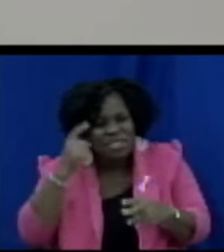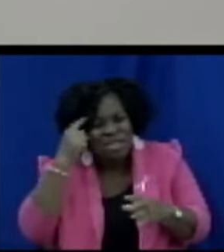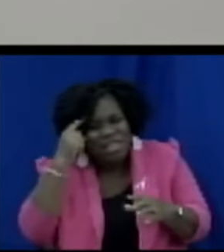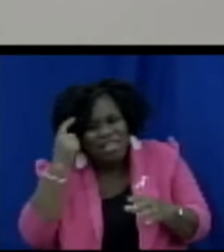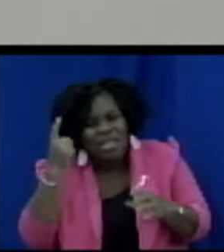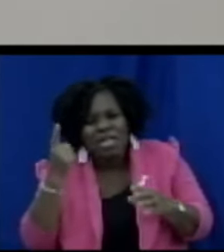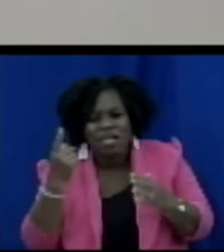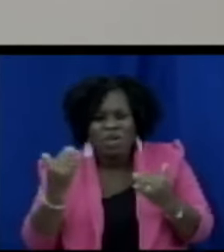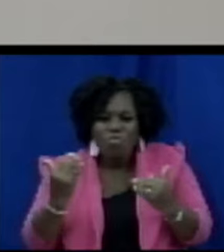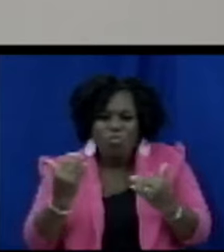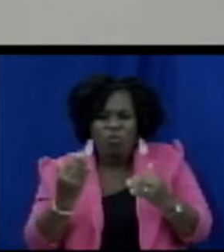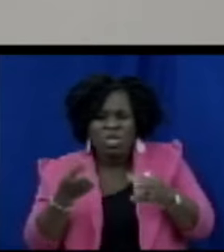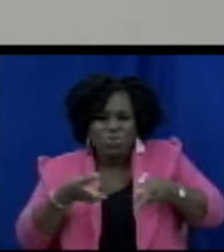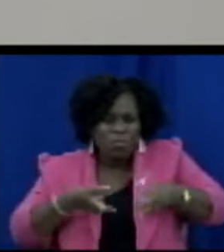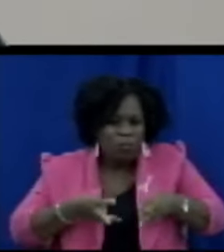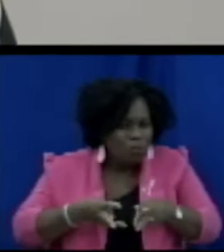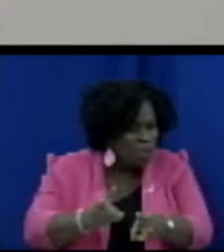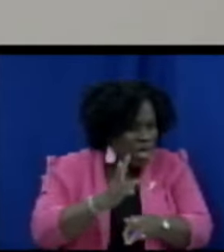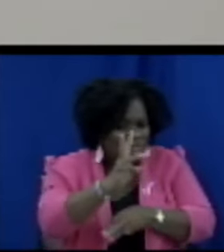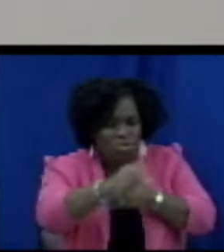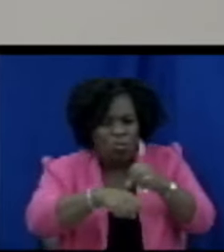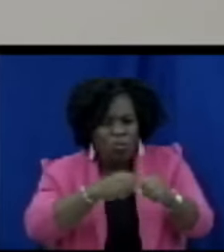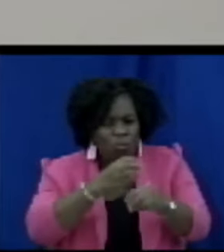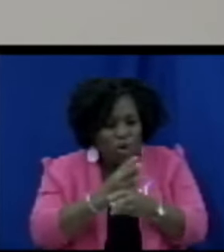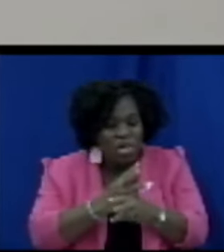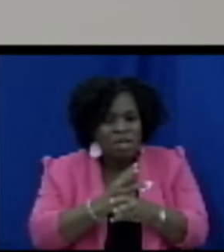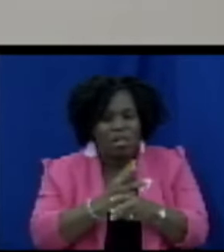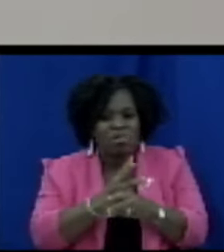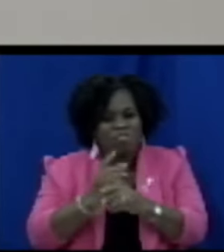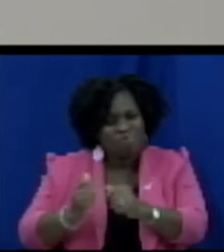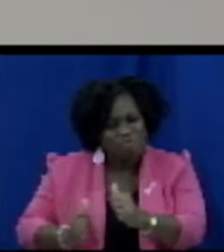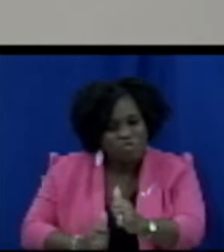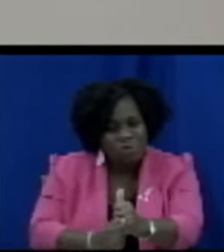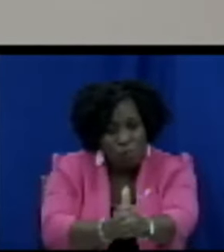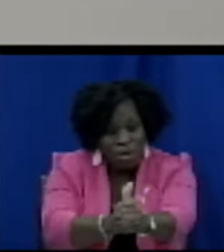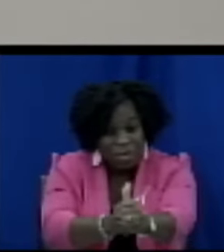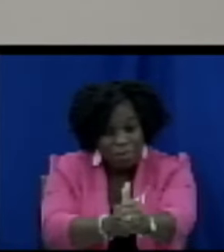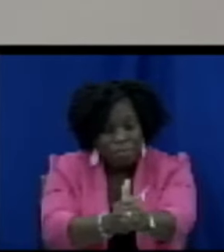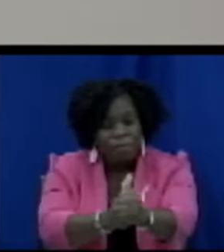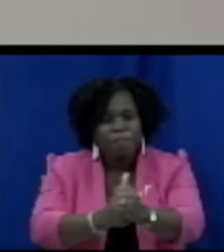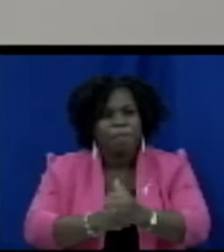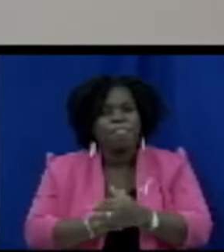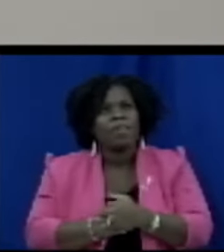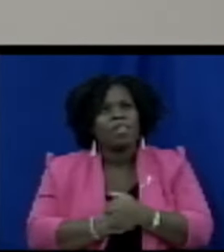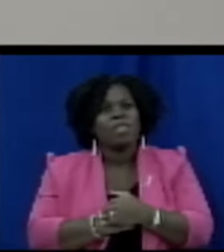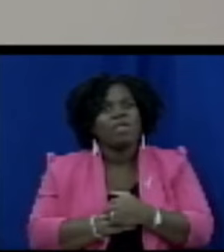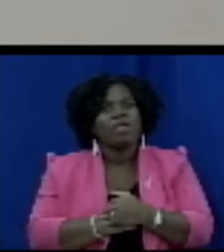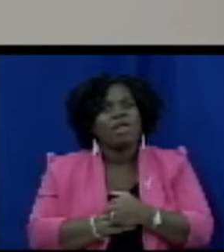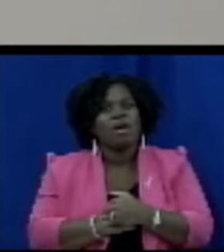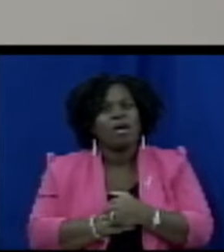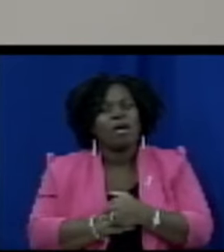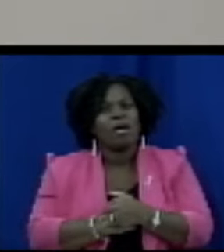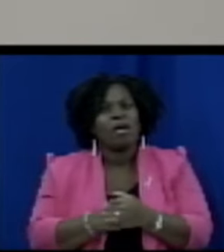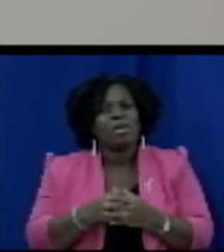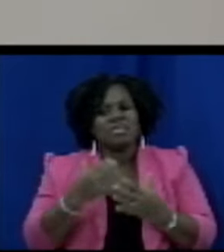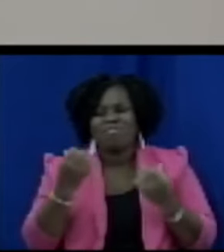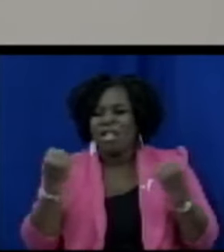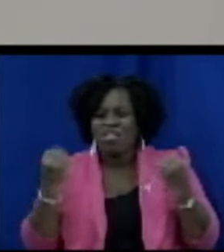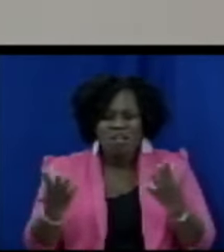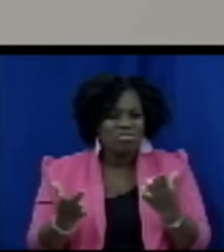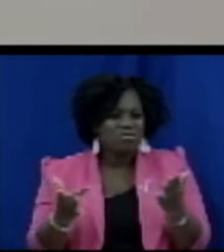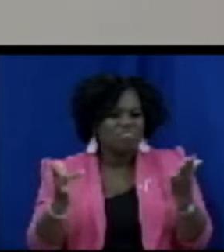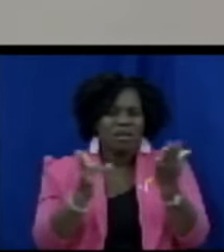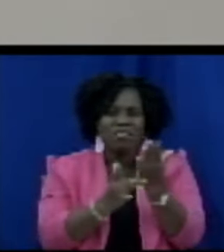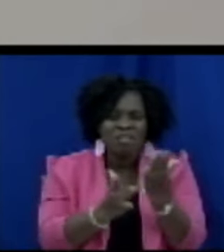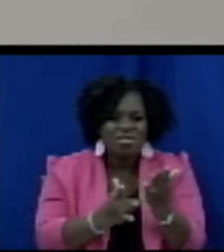country and as a global community technology seem to be the major thing these days you hear about AI